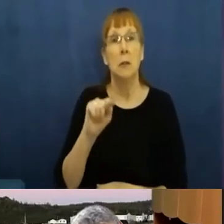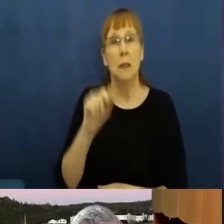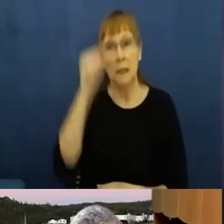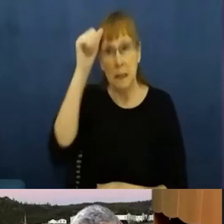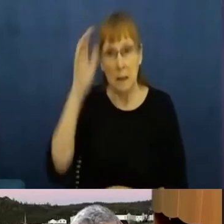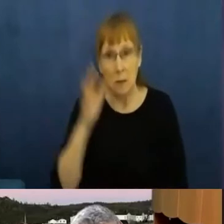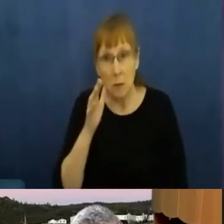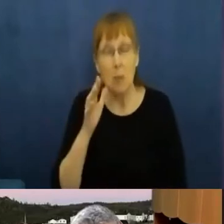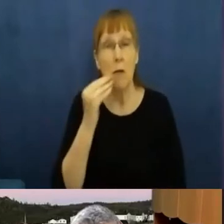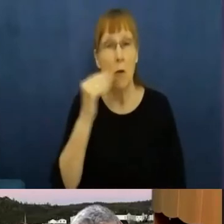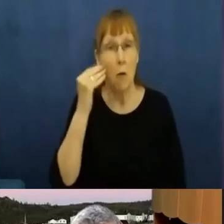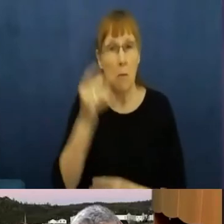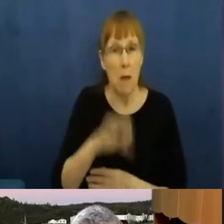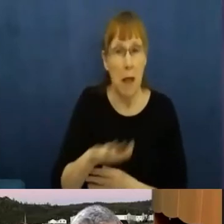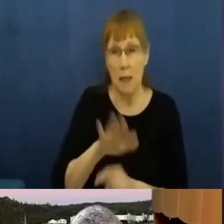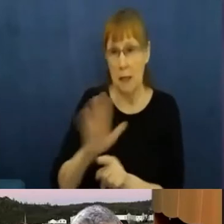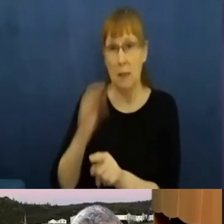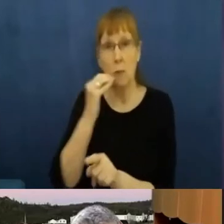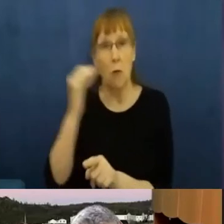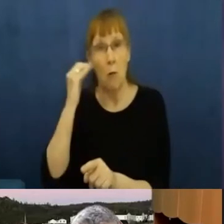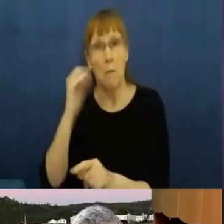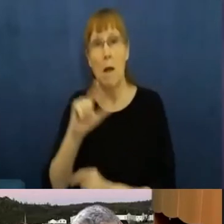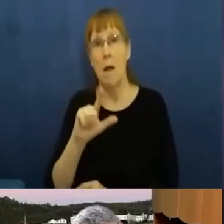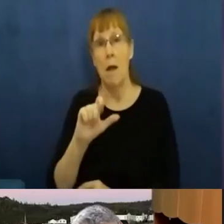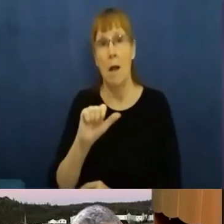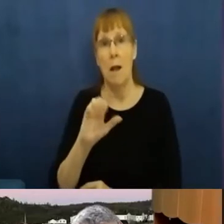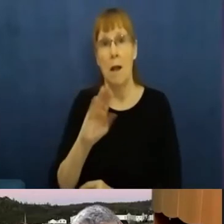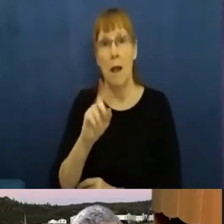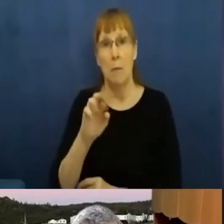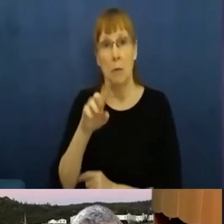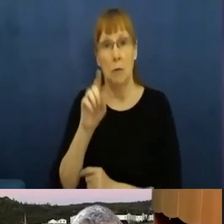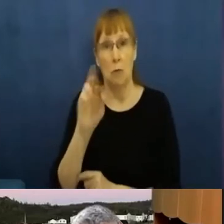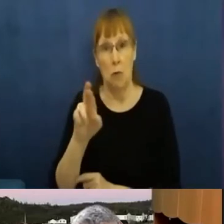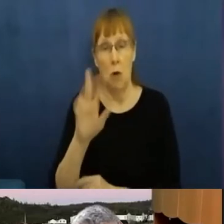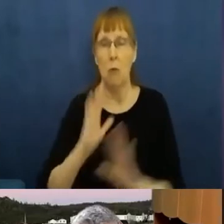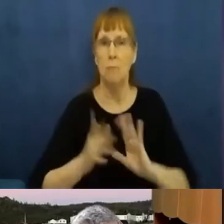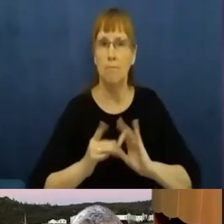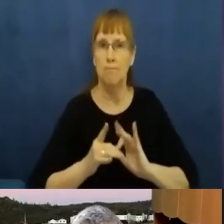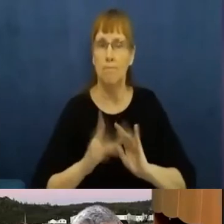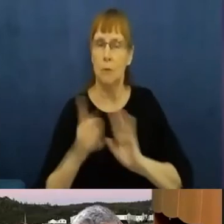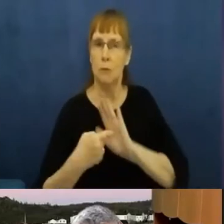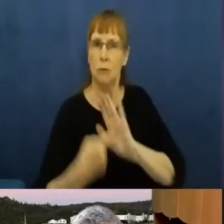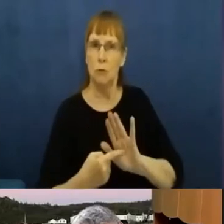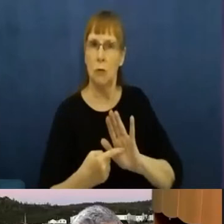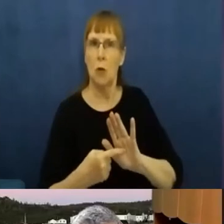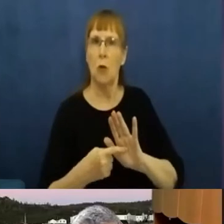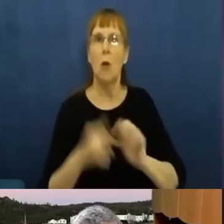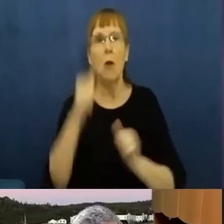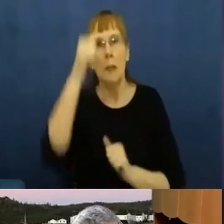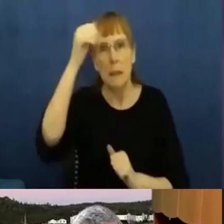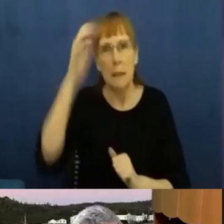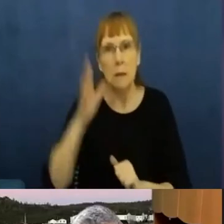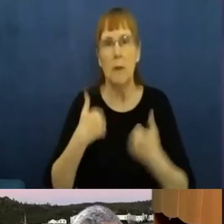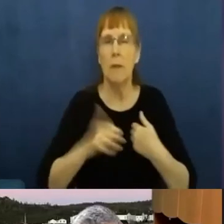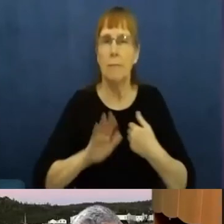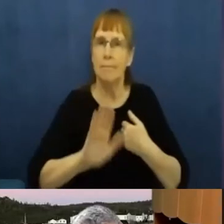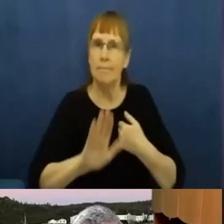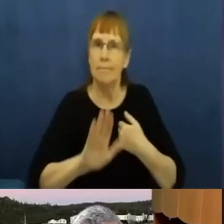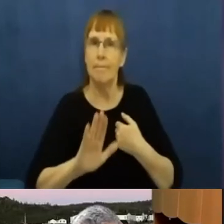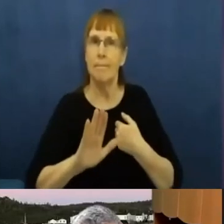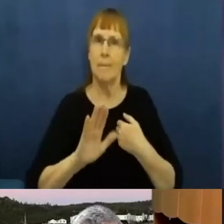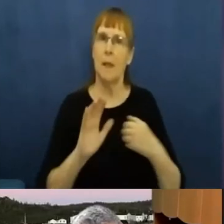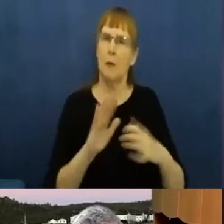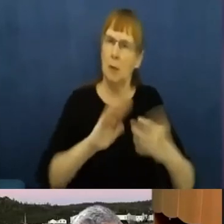home in Labrador, Jamie will highlight the ways in which Inuit have developed strength-based approaches to support community health and well-being